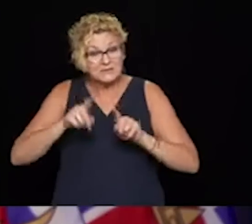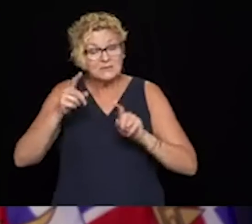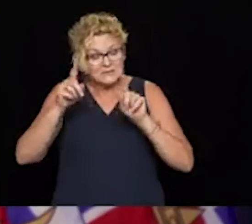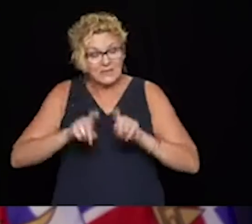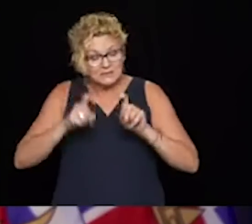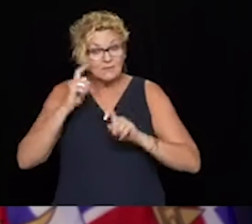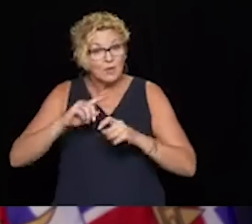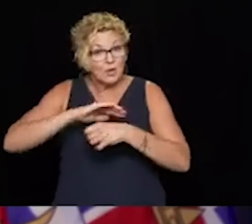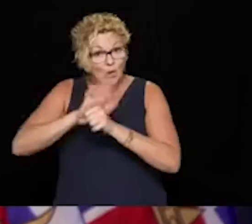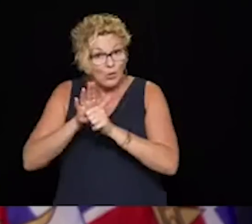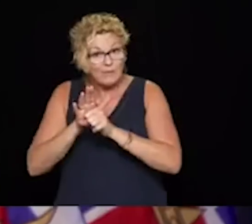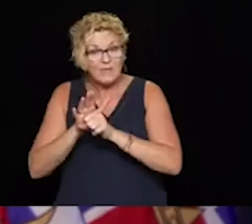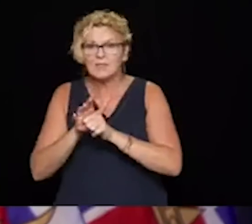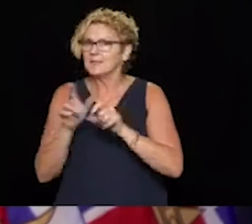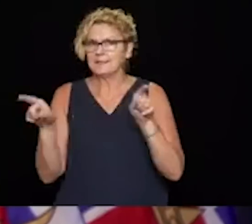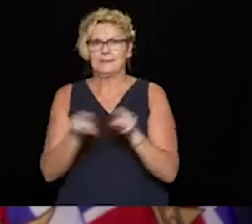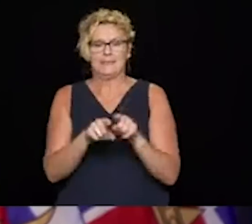follow-up, Ian?